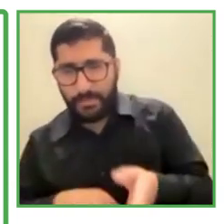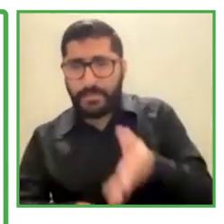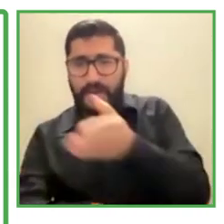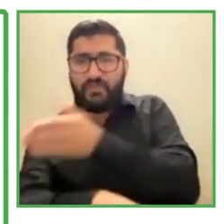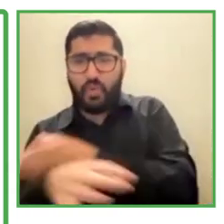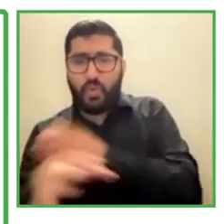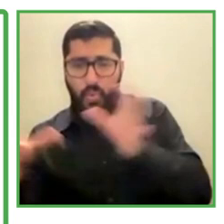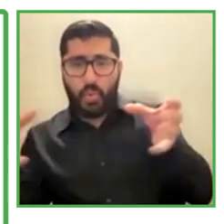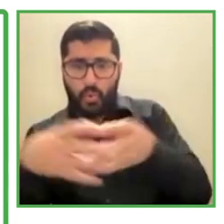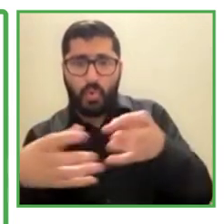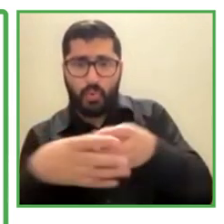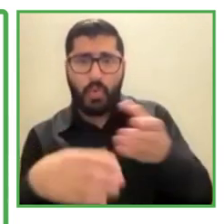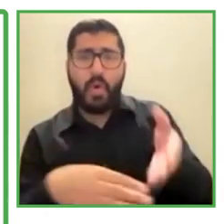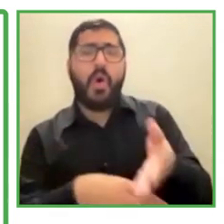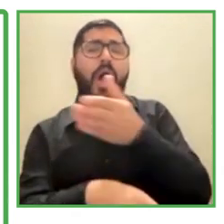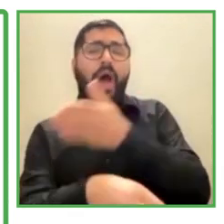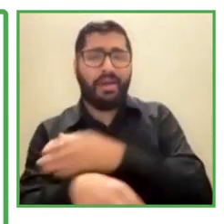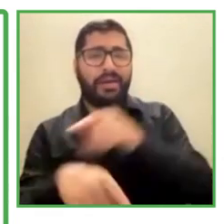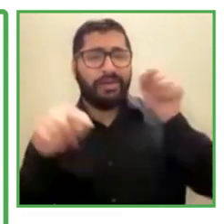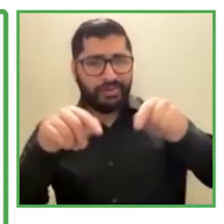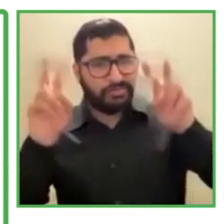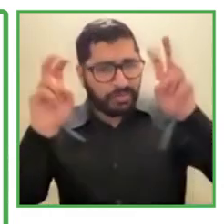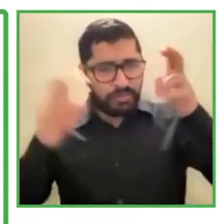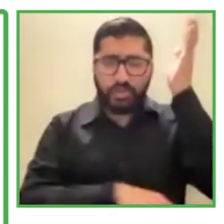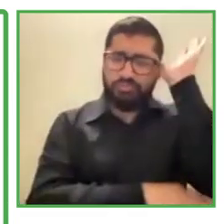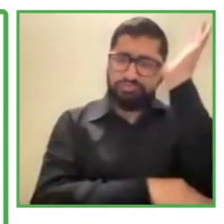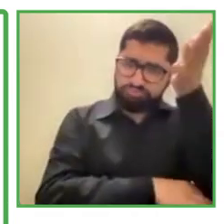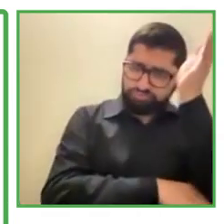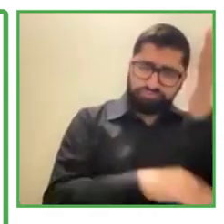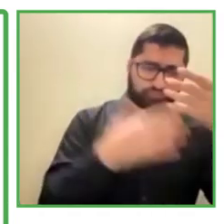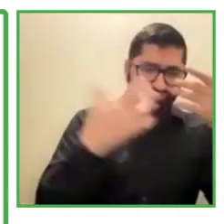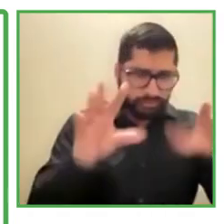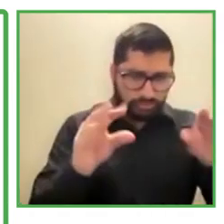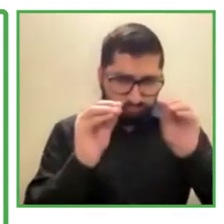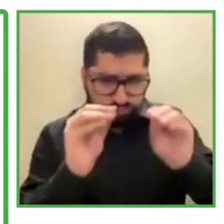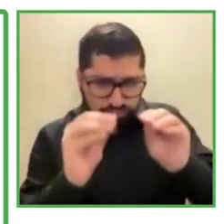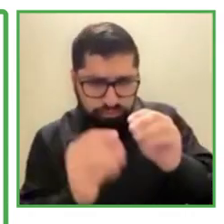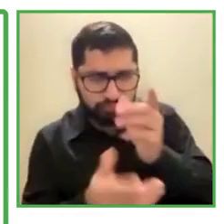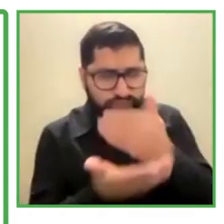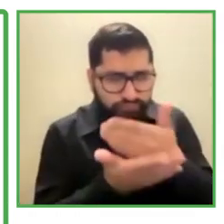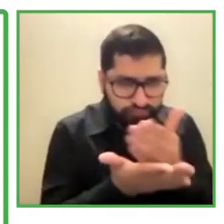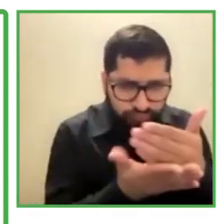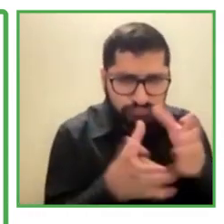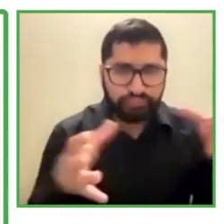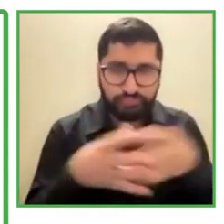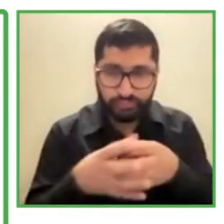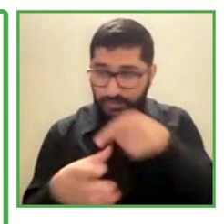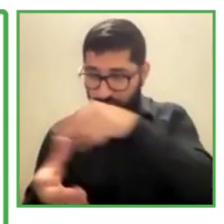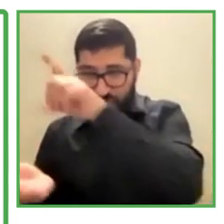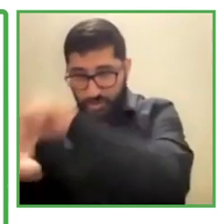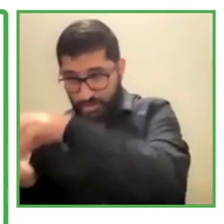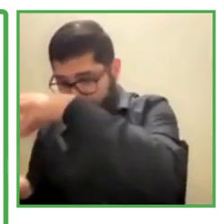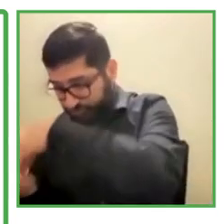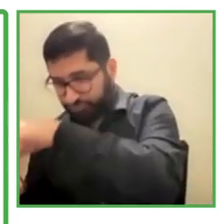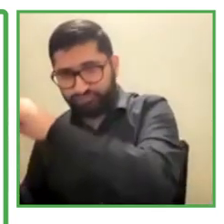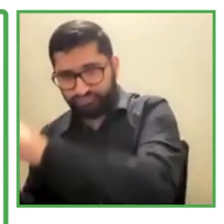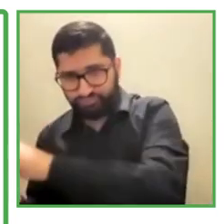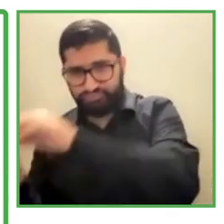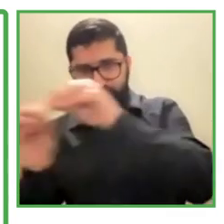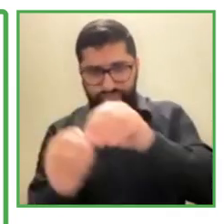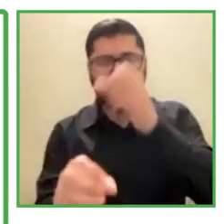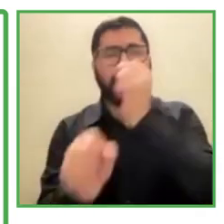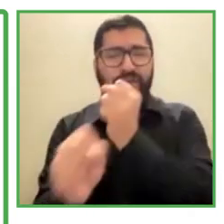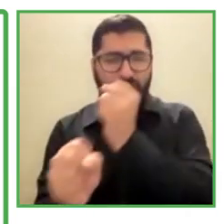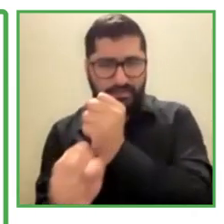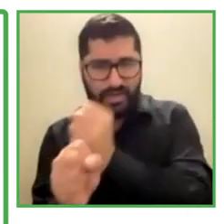between accommodations in the workplace per person. And that it's not about a one-size-fits-all and to better understand disability